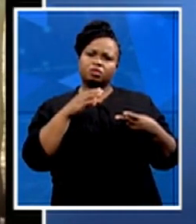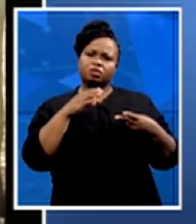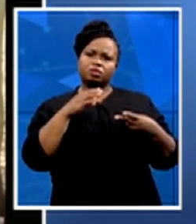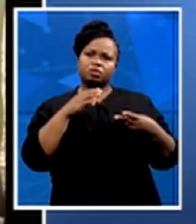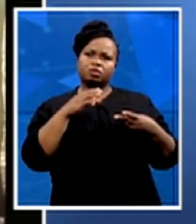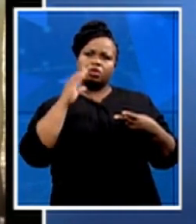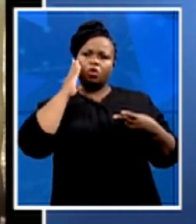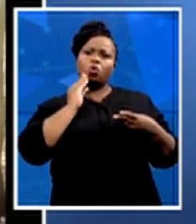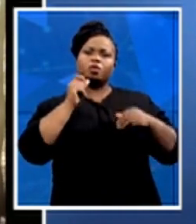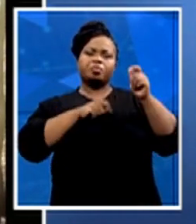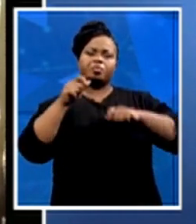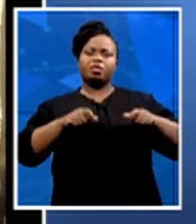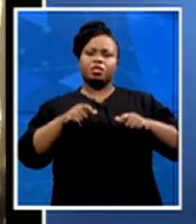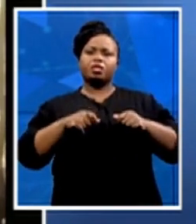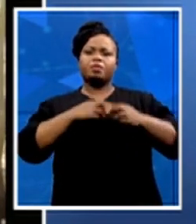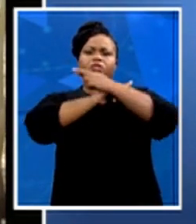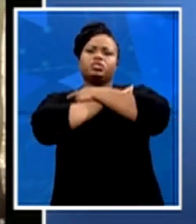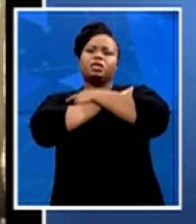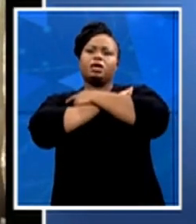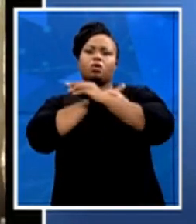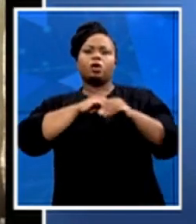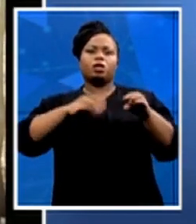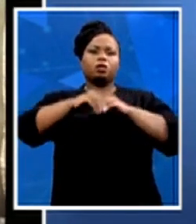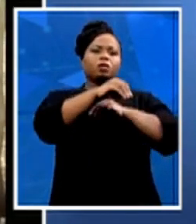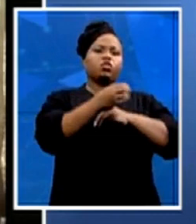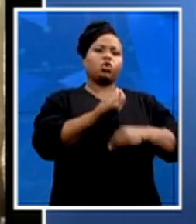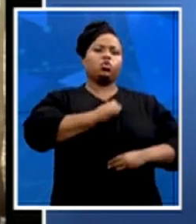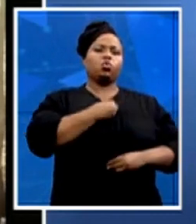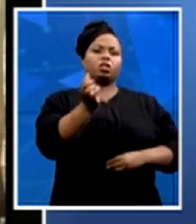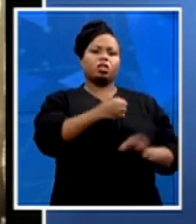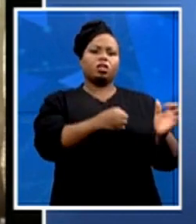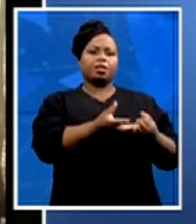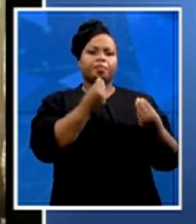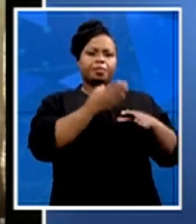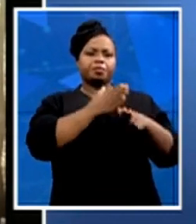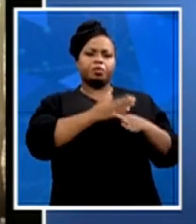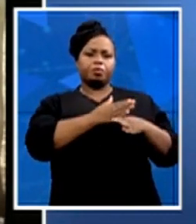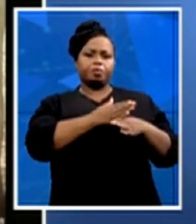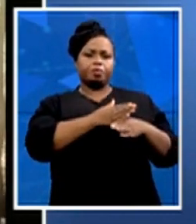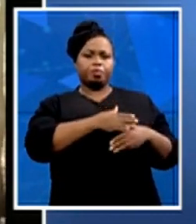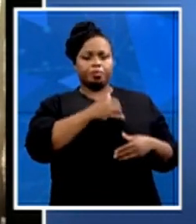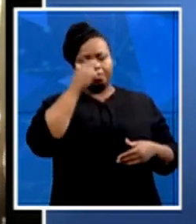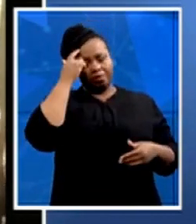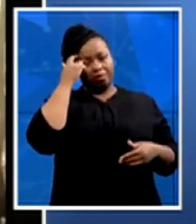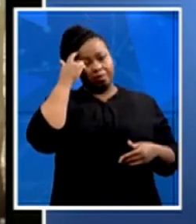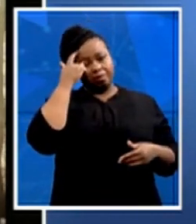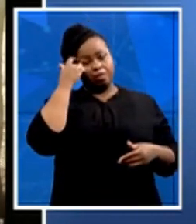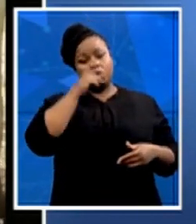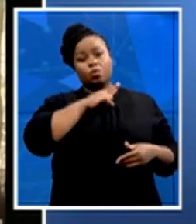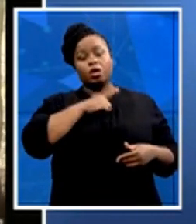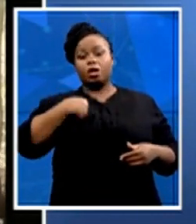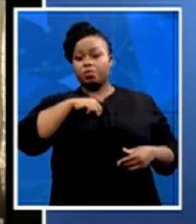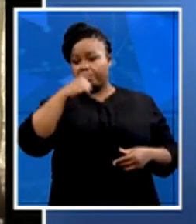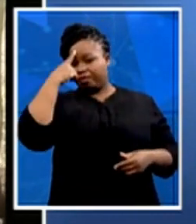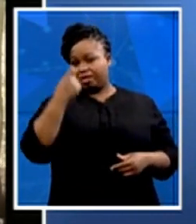the job markets. Because we really do believe that youth unemployment is a pandemic and it's something that has been talked